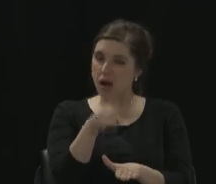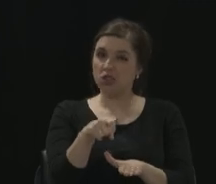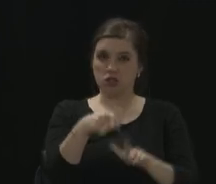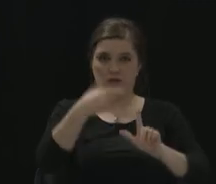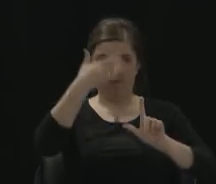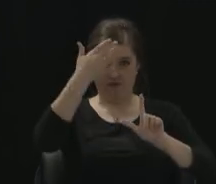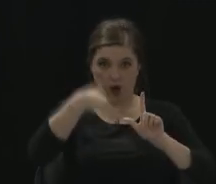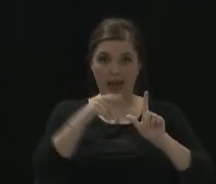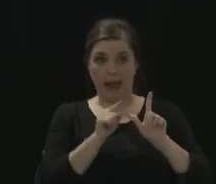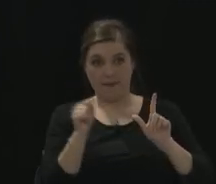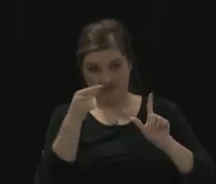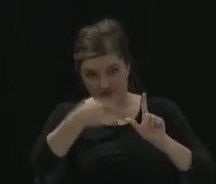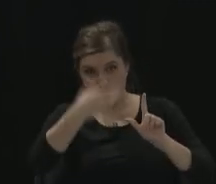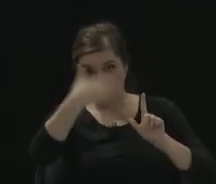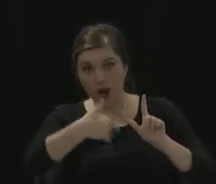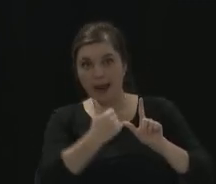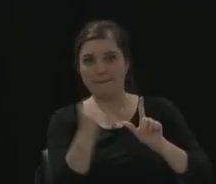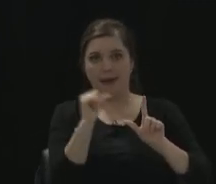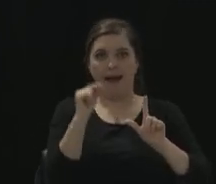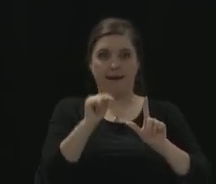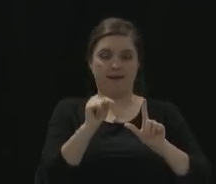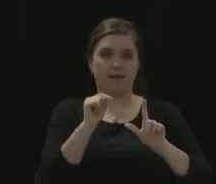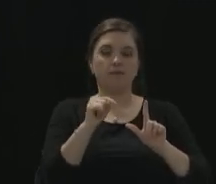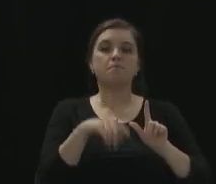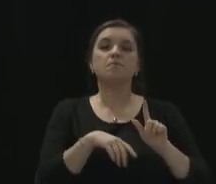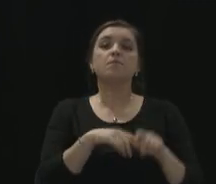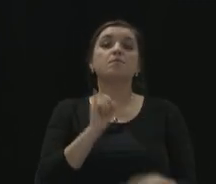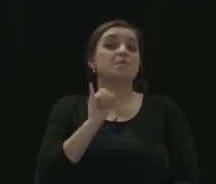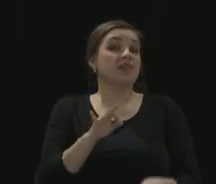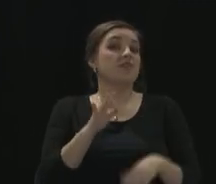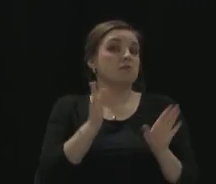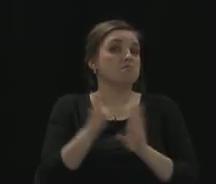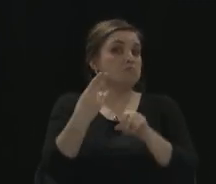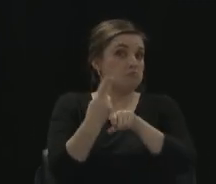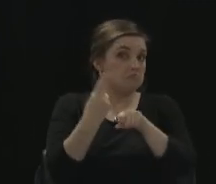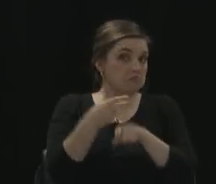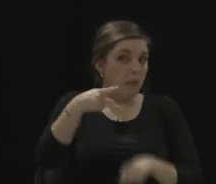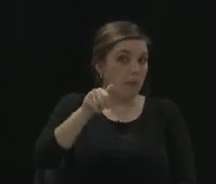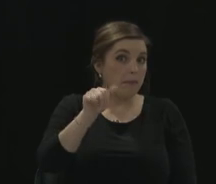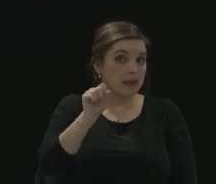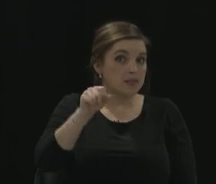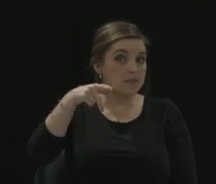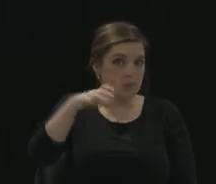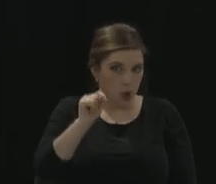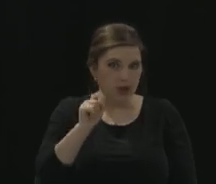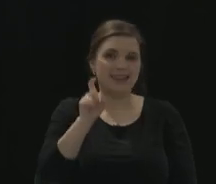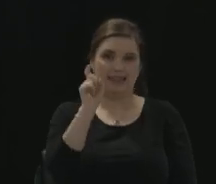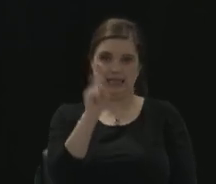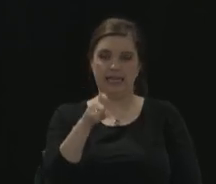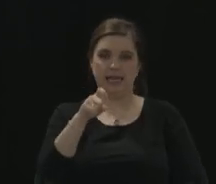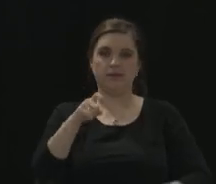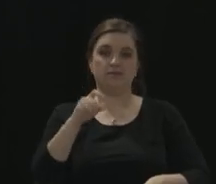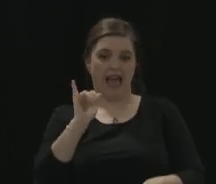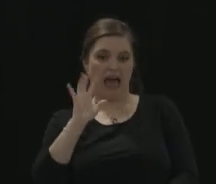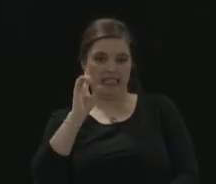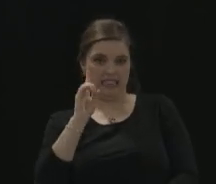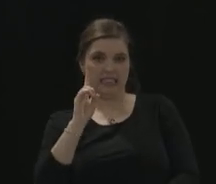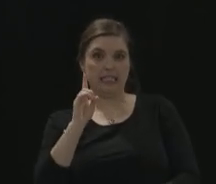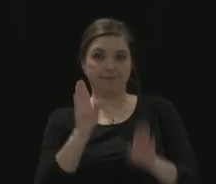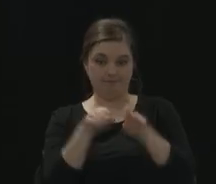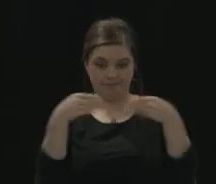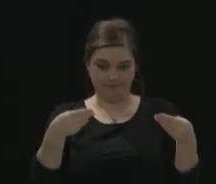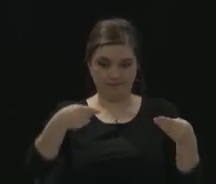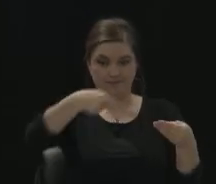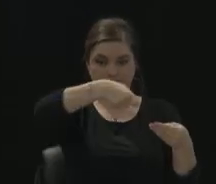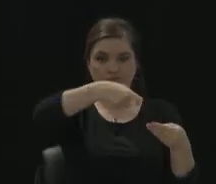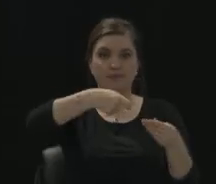ID, or if you're going to use your passport, we need the photocopy of the ID page on your passport. Let me make sure I've got